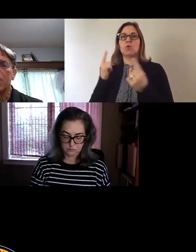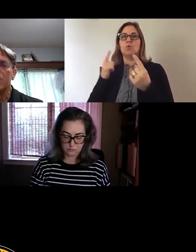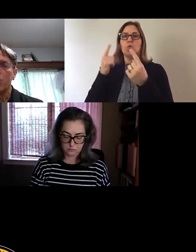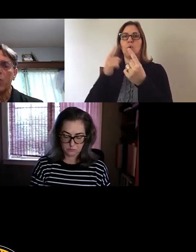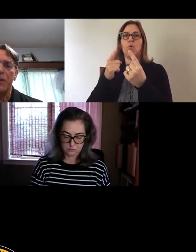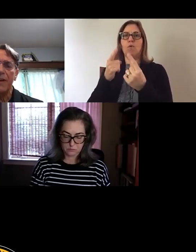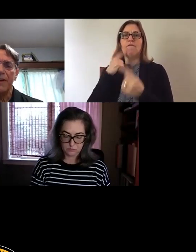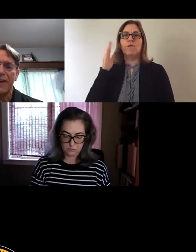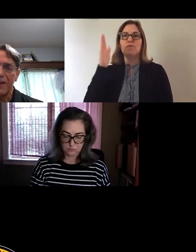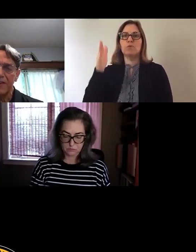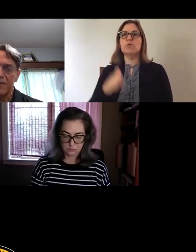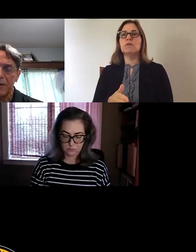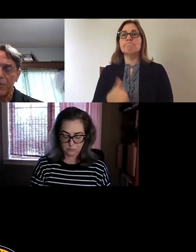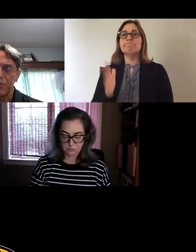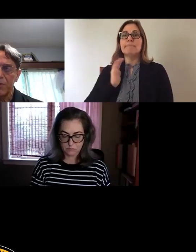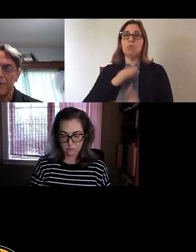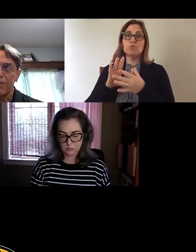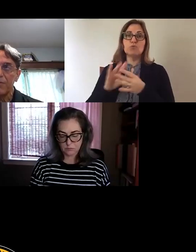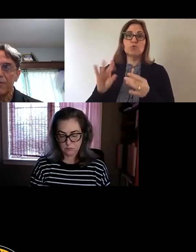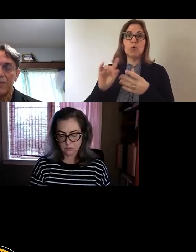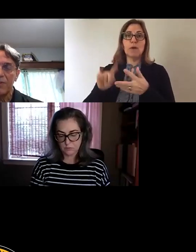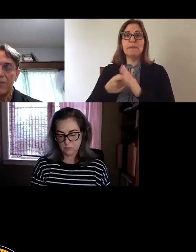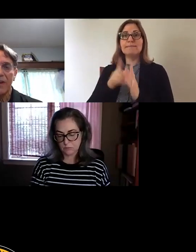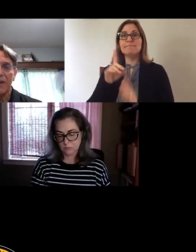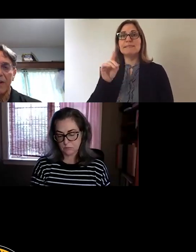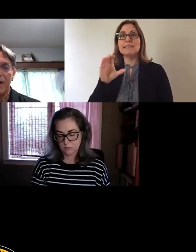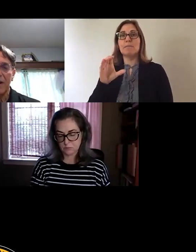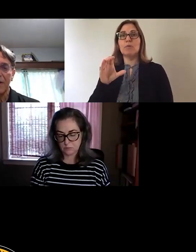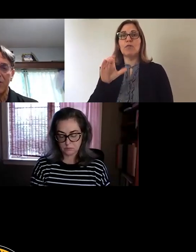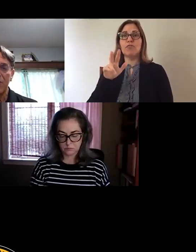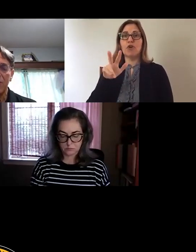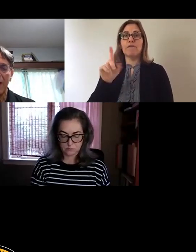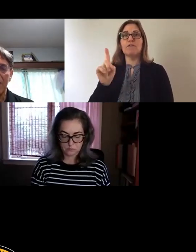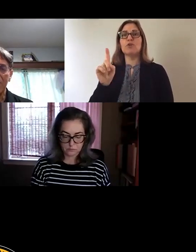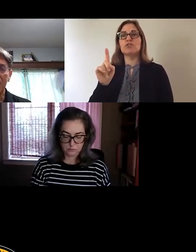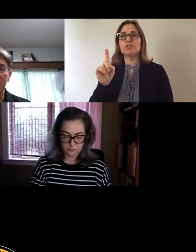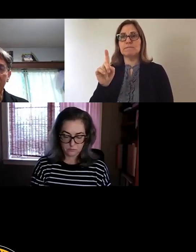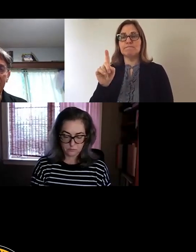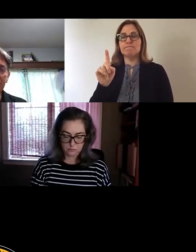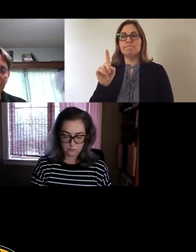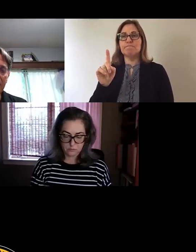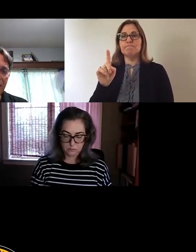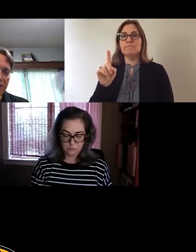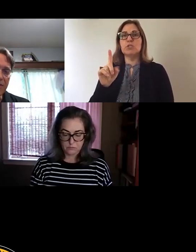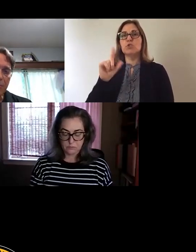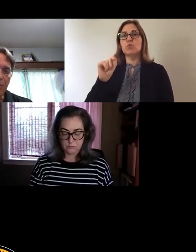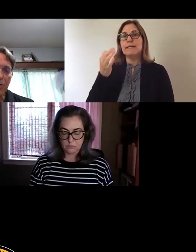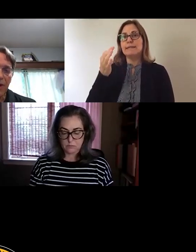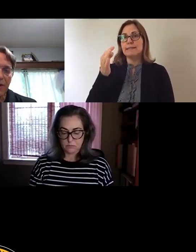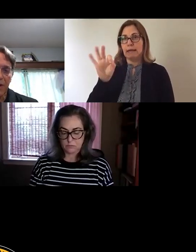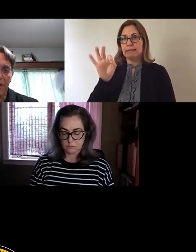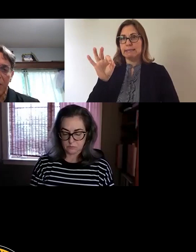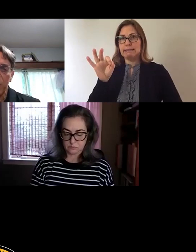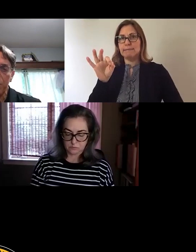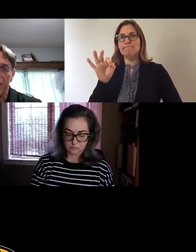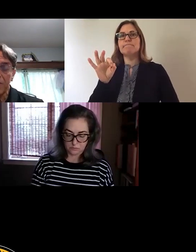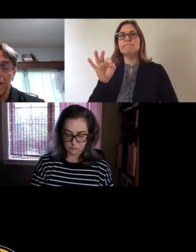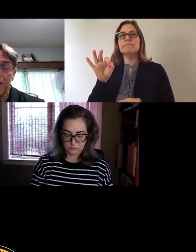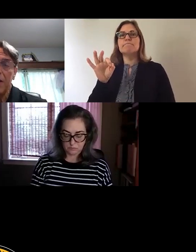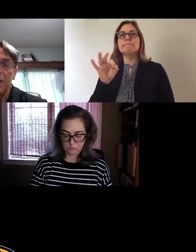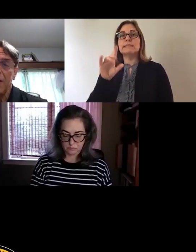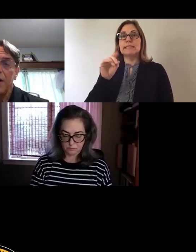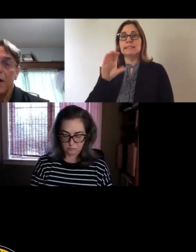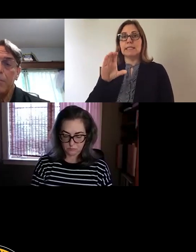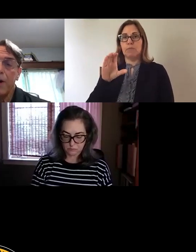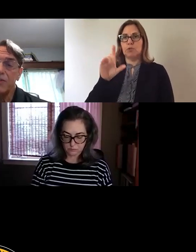Our story begins, I guess, December 31st in 2019. In December 2019, we passed